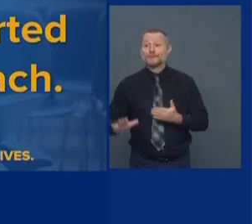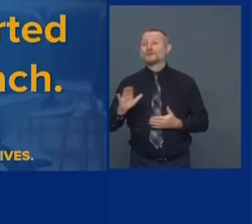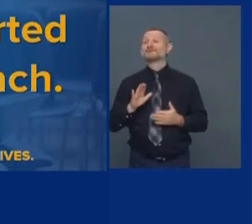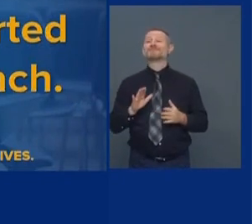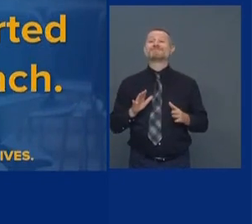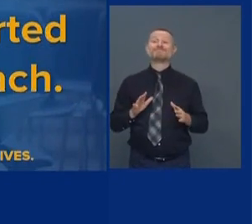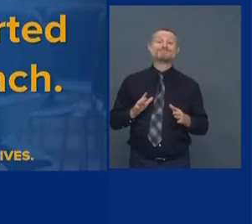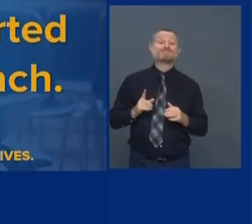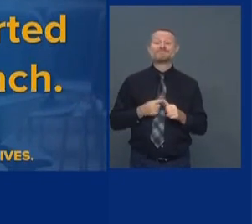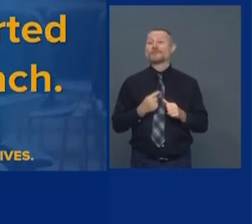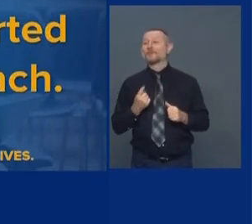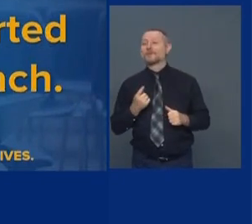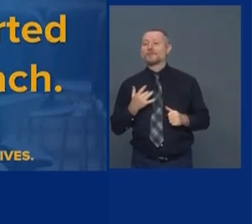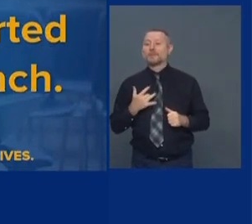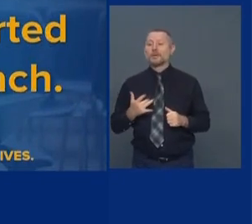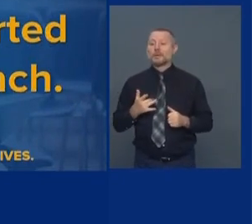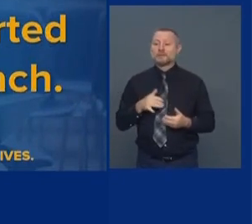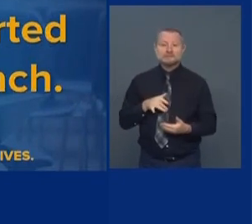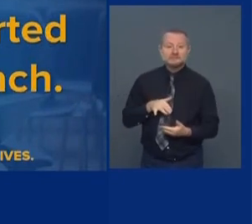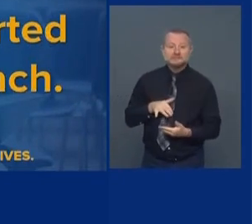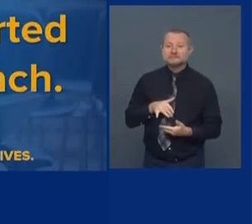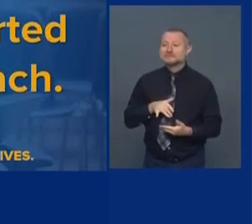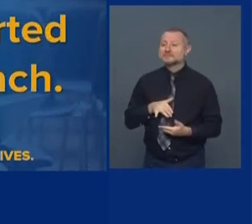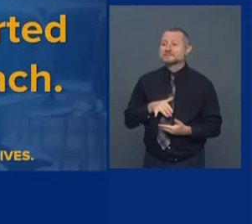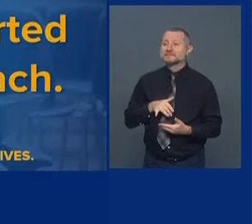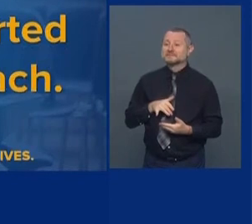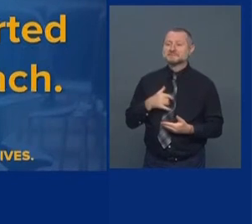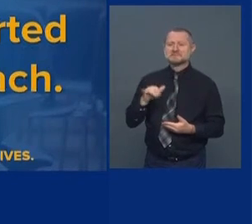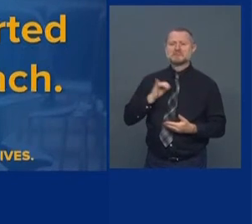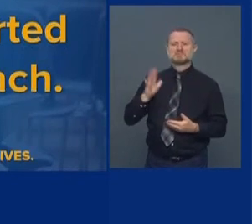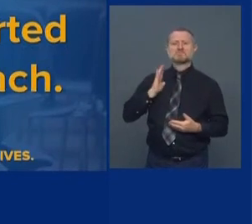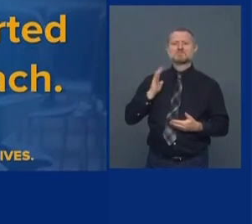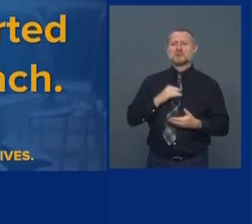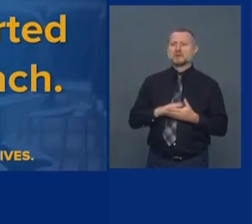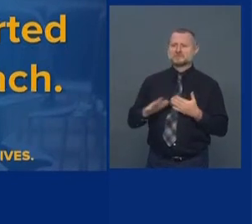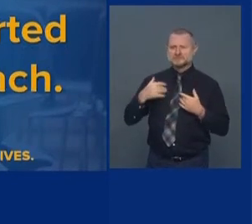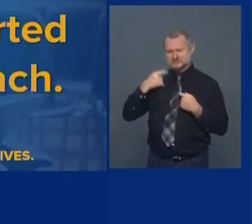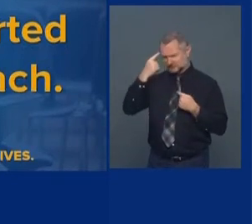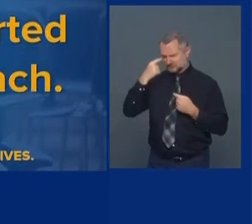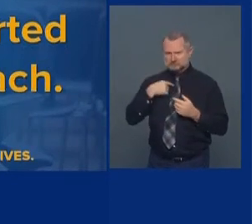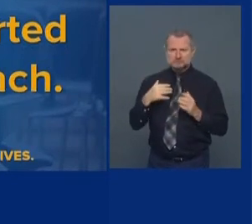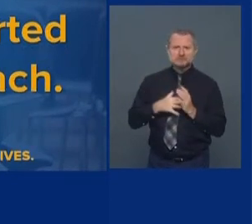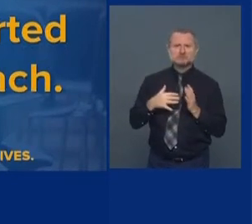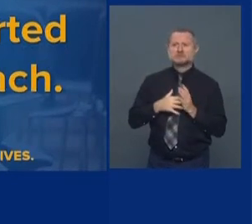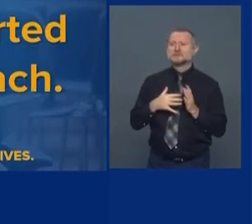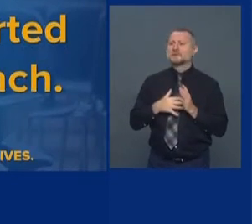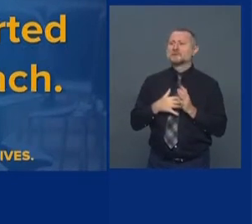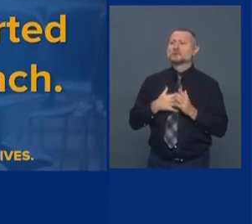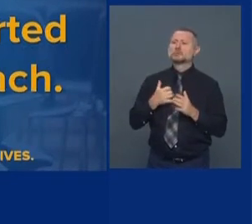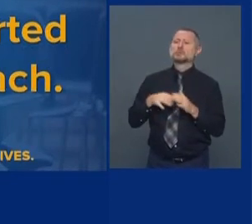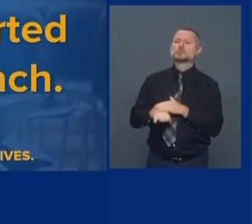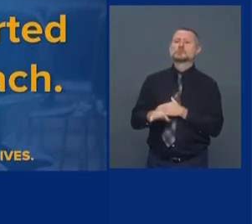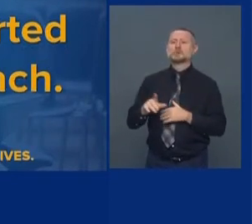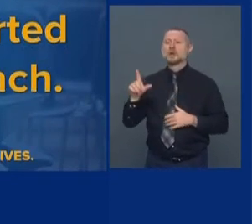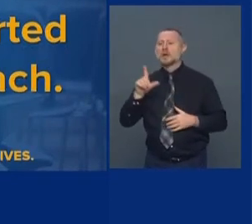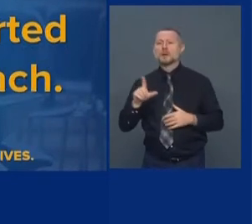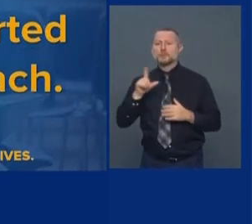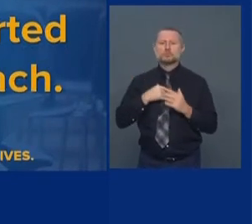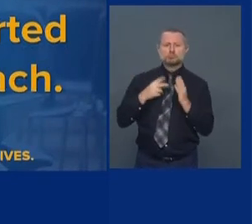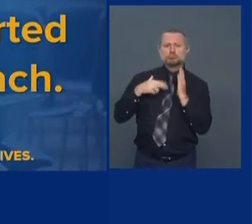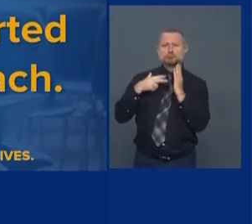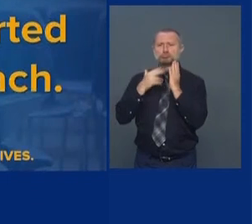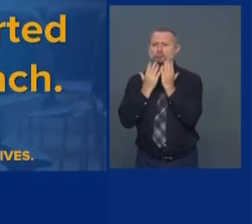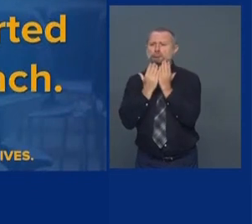study, study, study. It's the first thing I wanted to do. Study, study, study. Let me get in the library. Be alone.